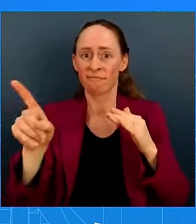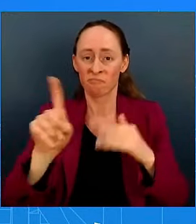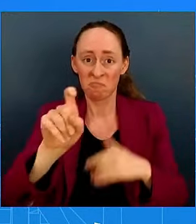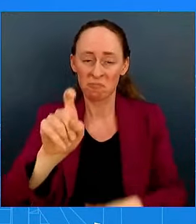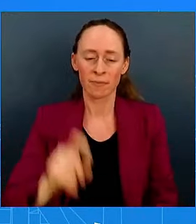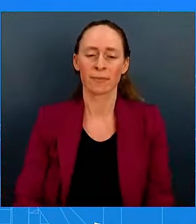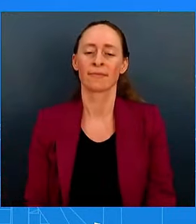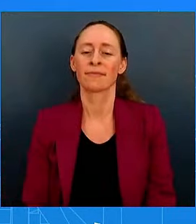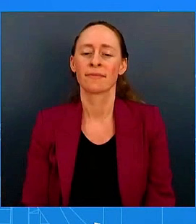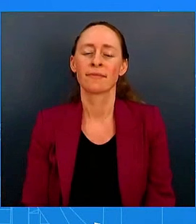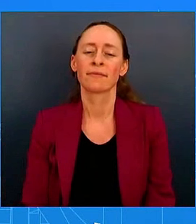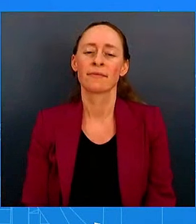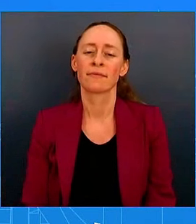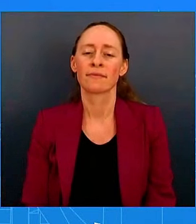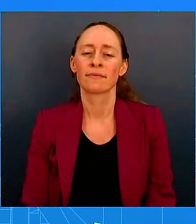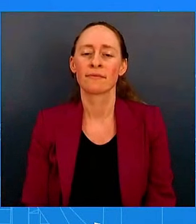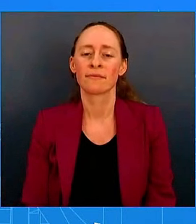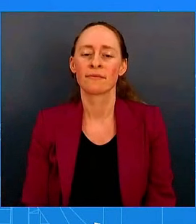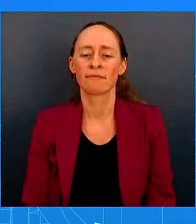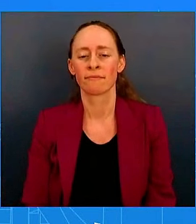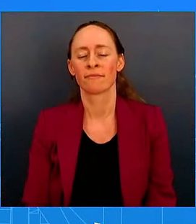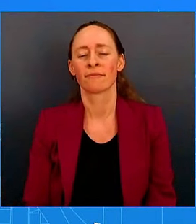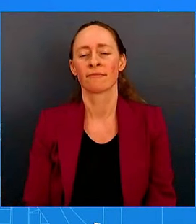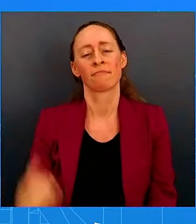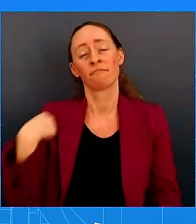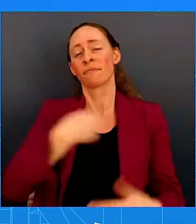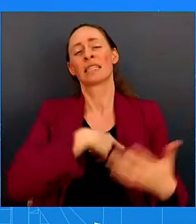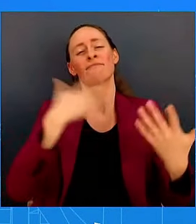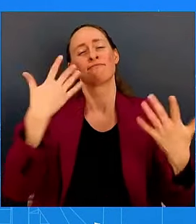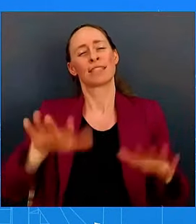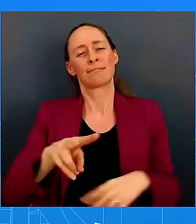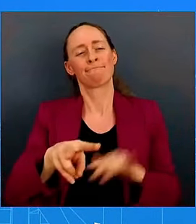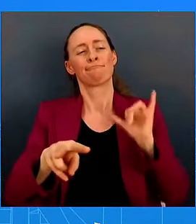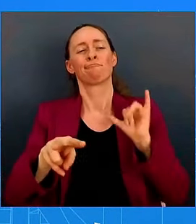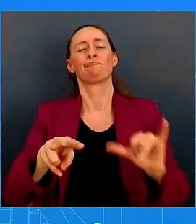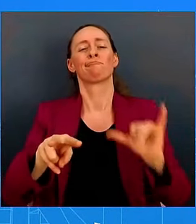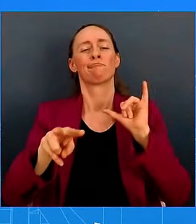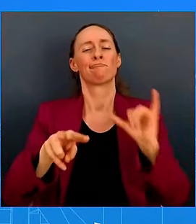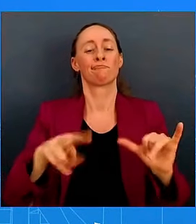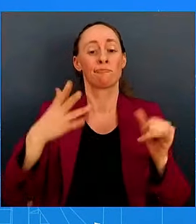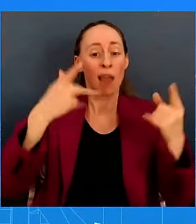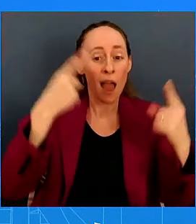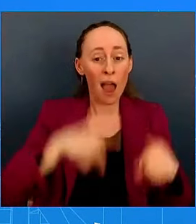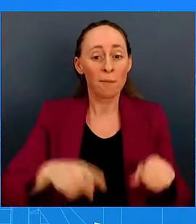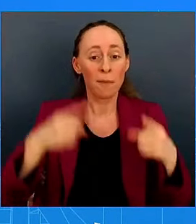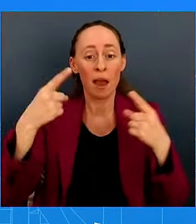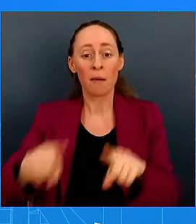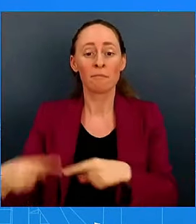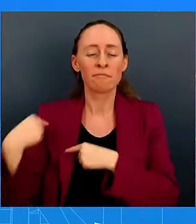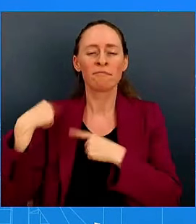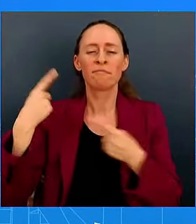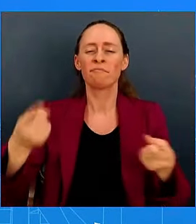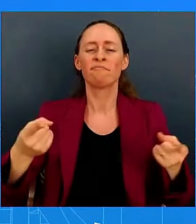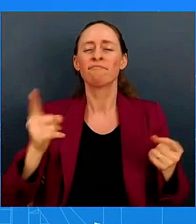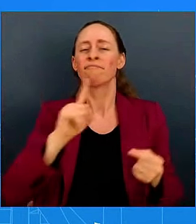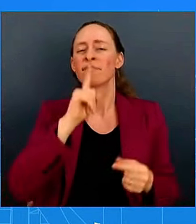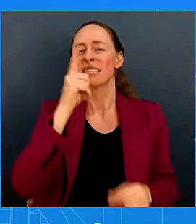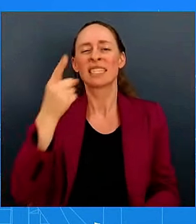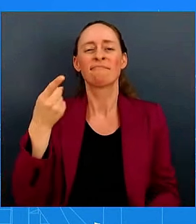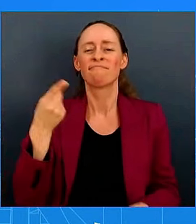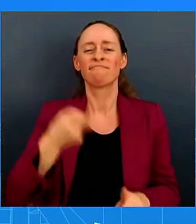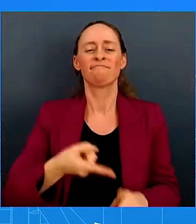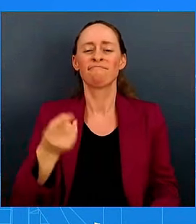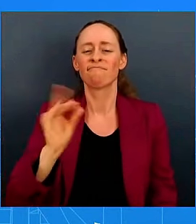learned through experience, particularly over now, what's going on almost a year here, that nothing is inevitable when it comes to that particular part of the world in this